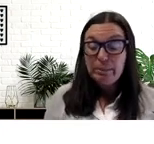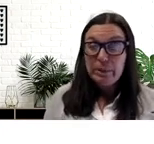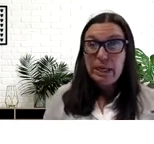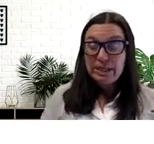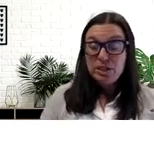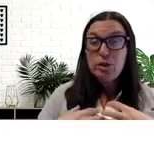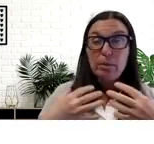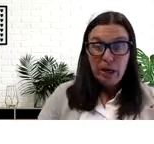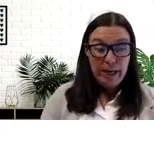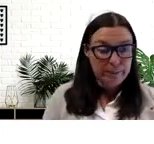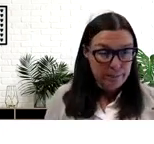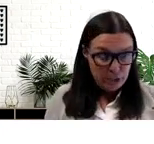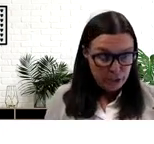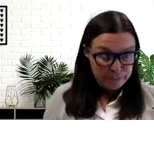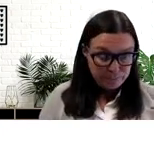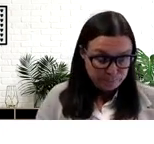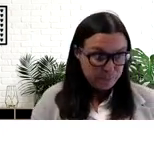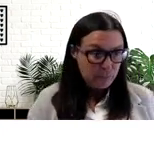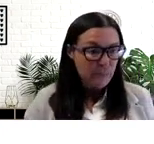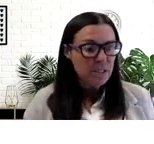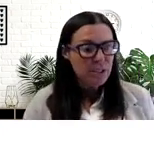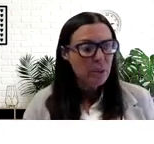connected to our pride do.